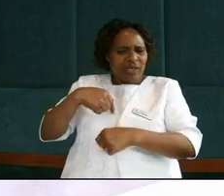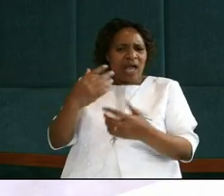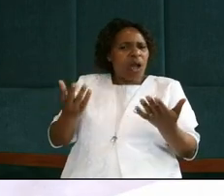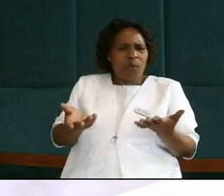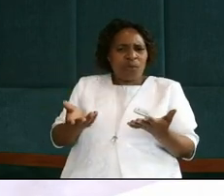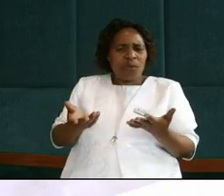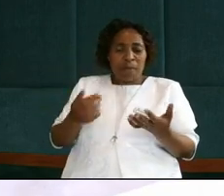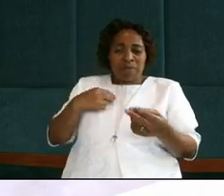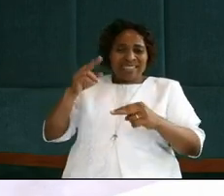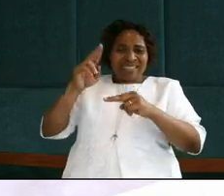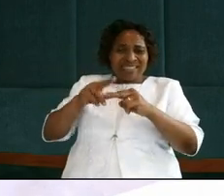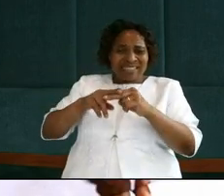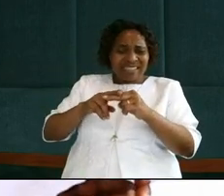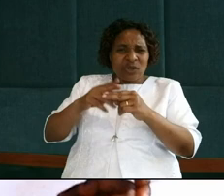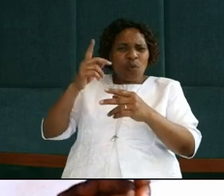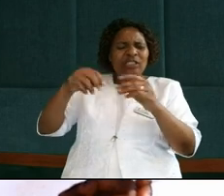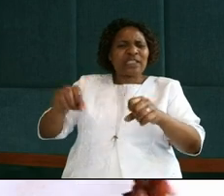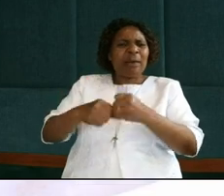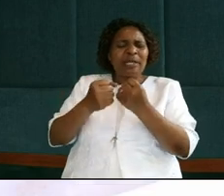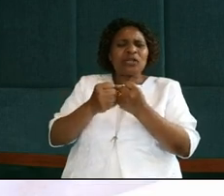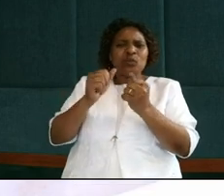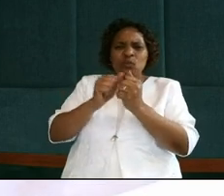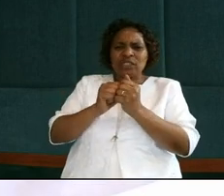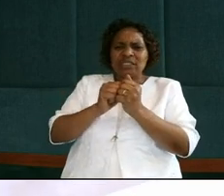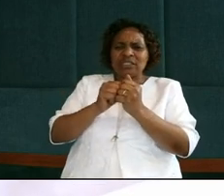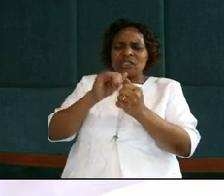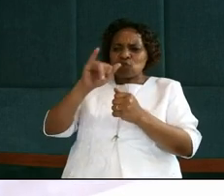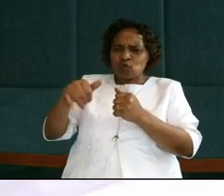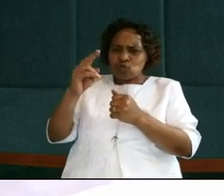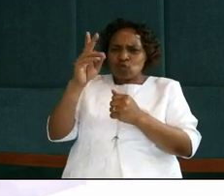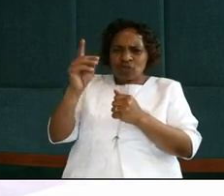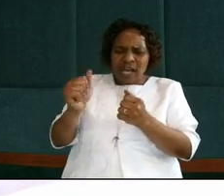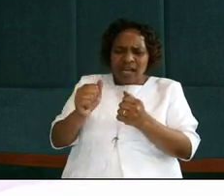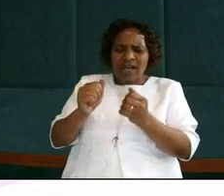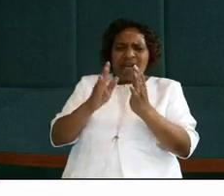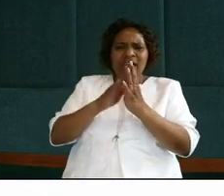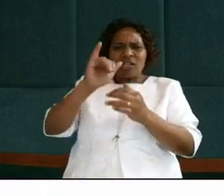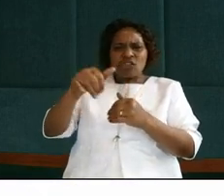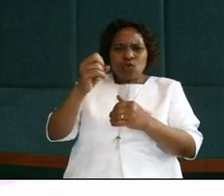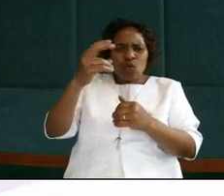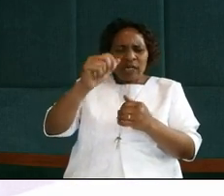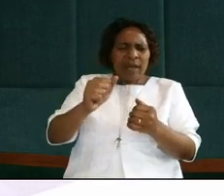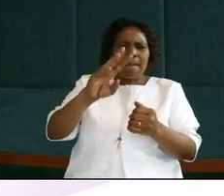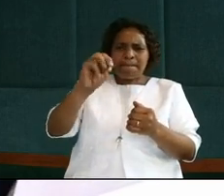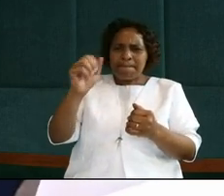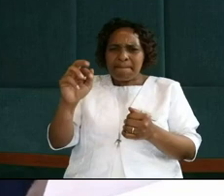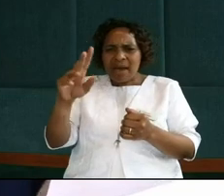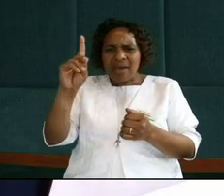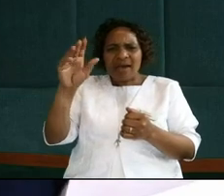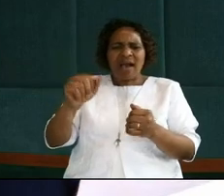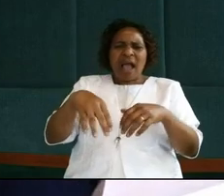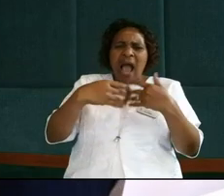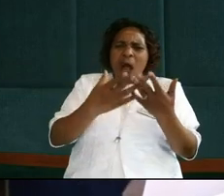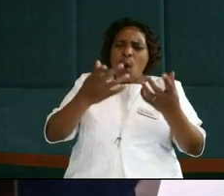I have been sitting and wondering, what is happening with Judas? What is happening with John? What is happening with Mavio? What is happening with Mavio? How can